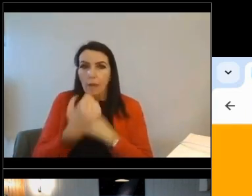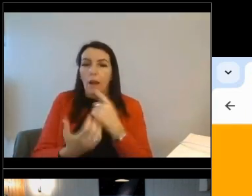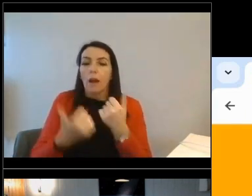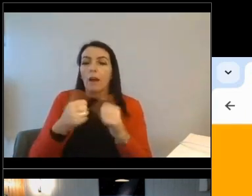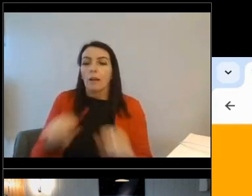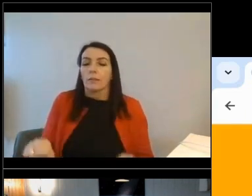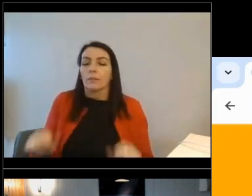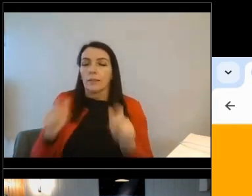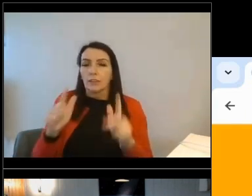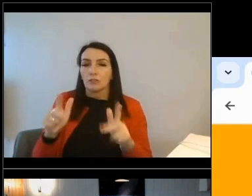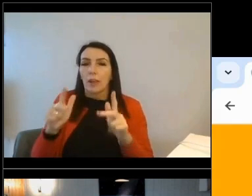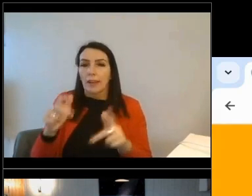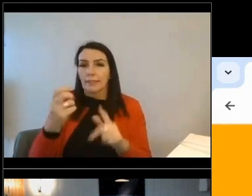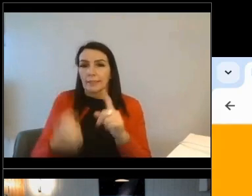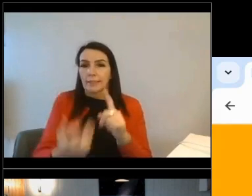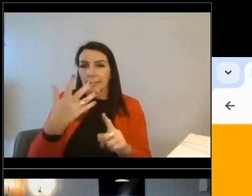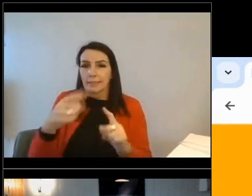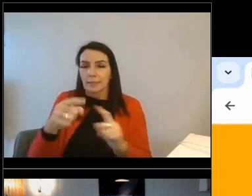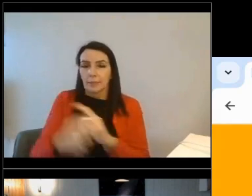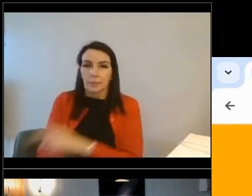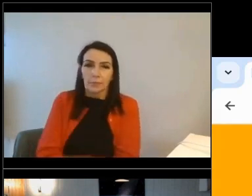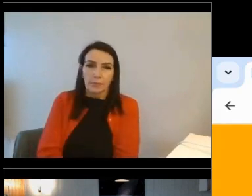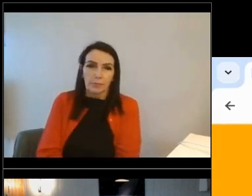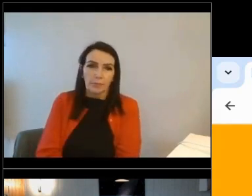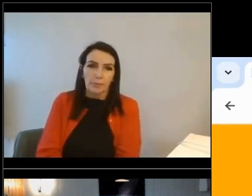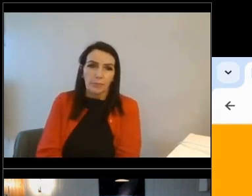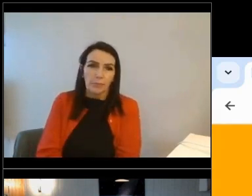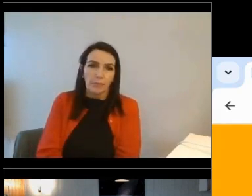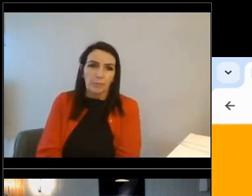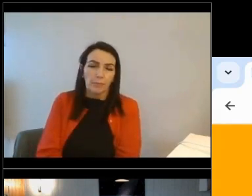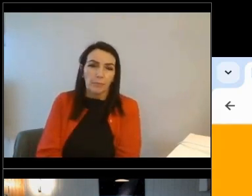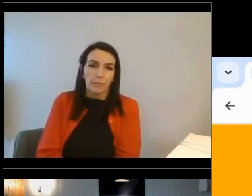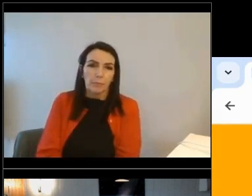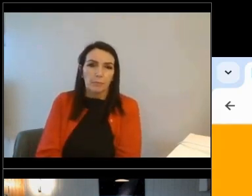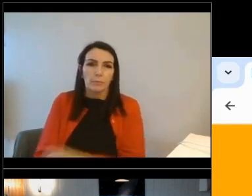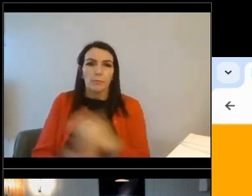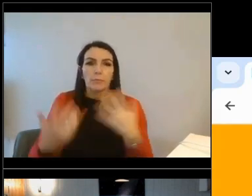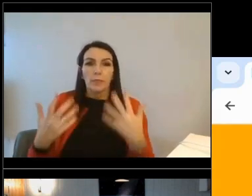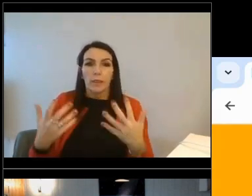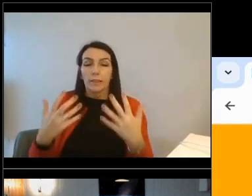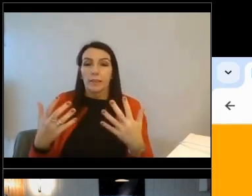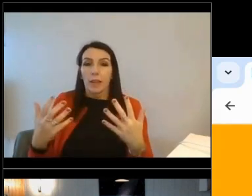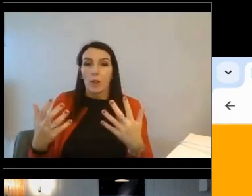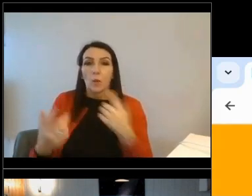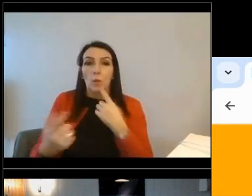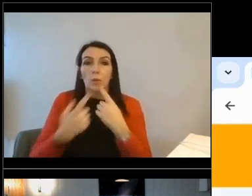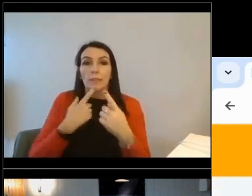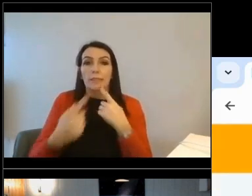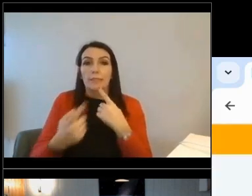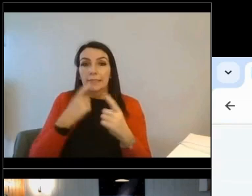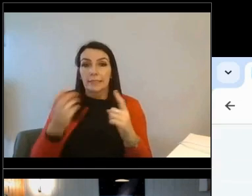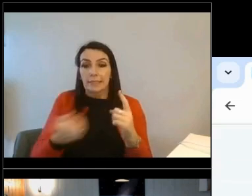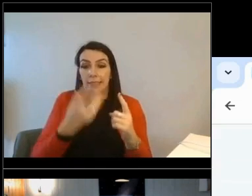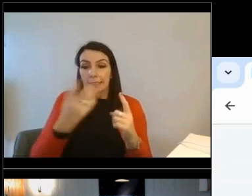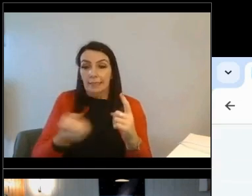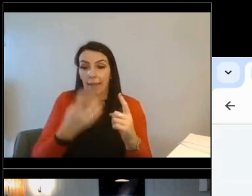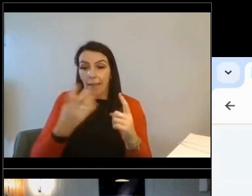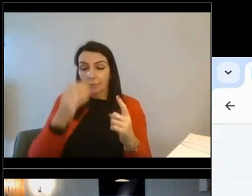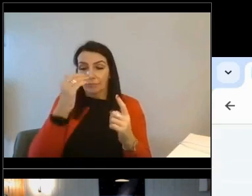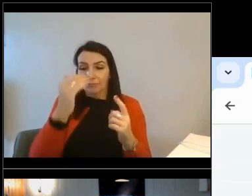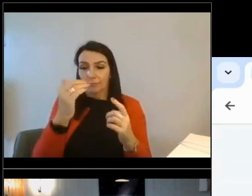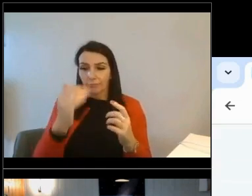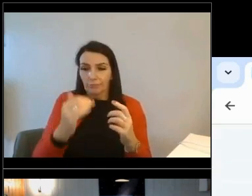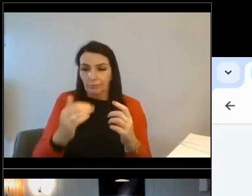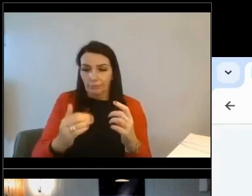our address lift up system in the back end. What it's now doing is pulling through the data that we have in our database called home